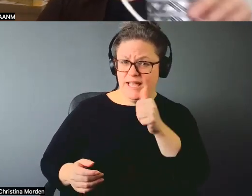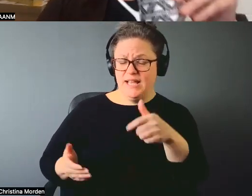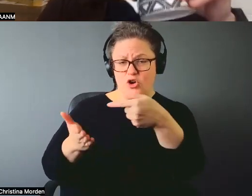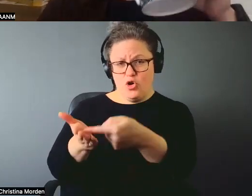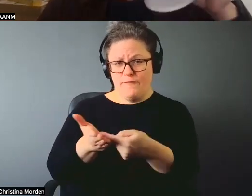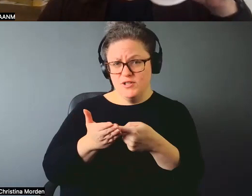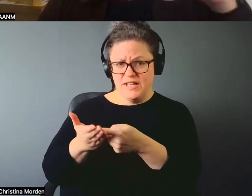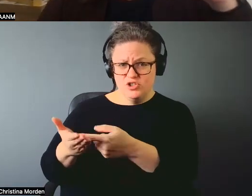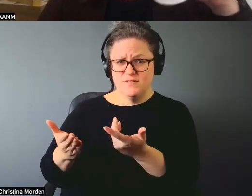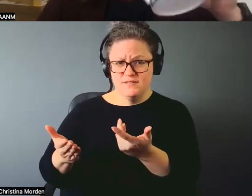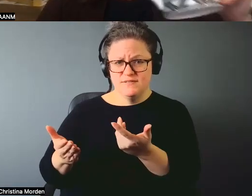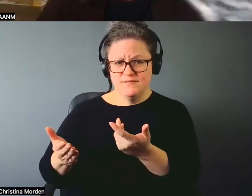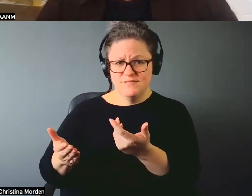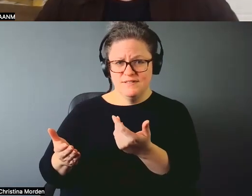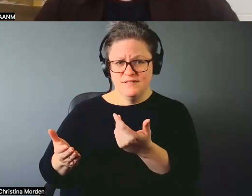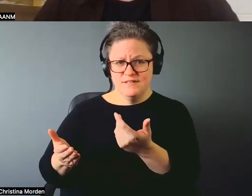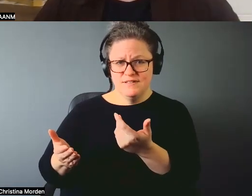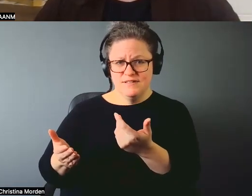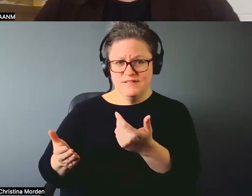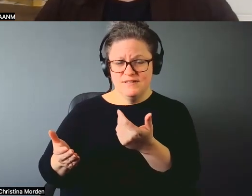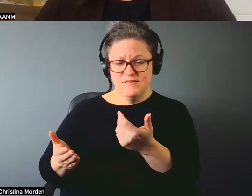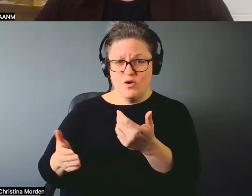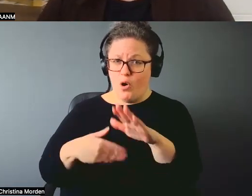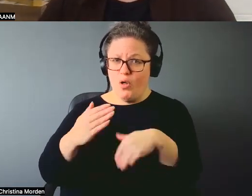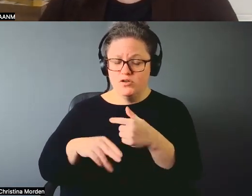Were there anybody that wanted to talk about that?